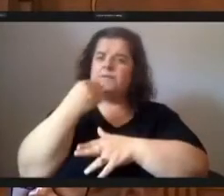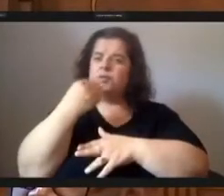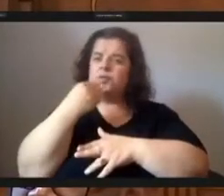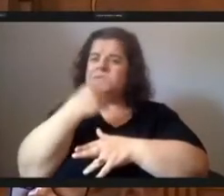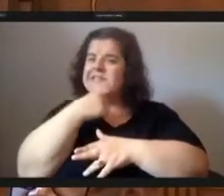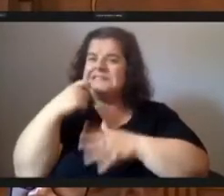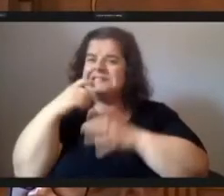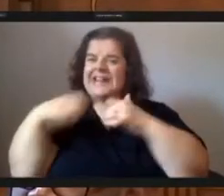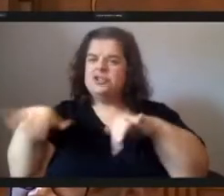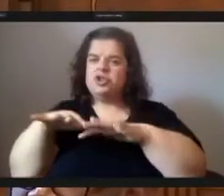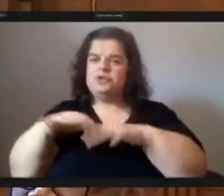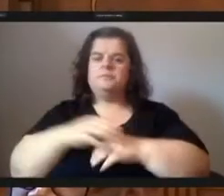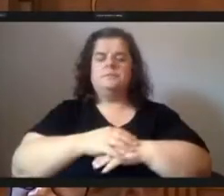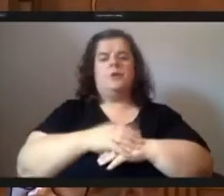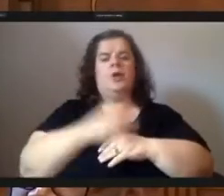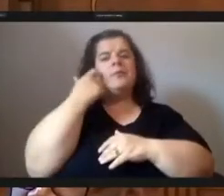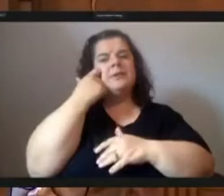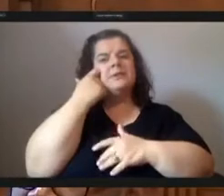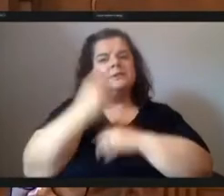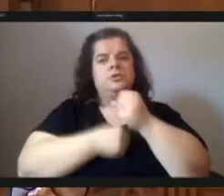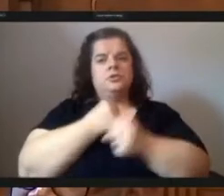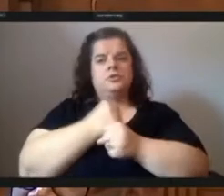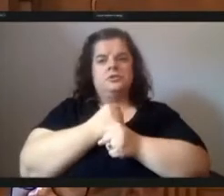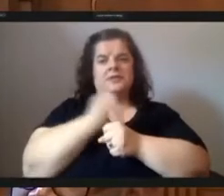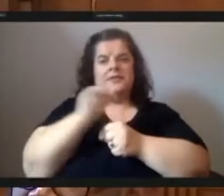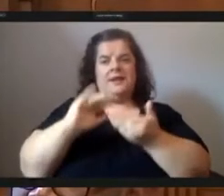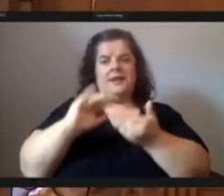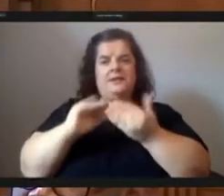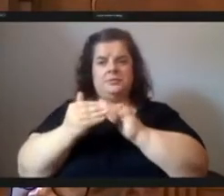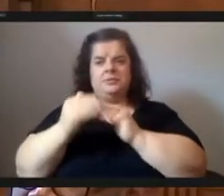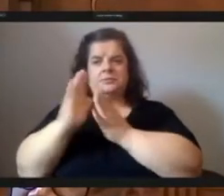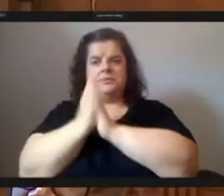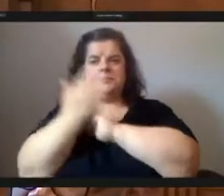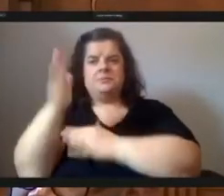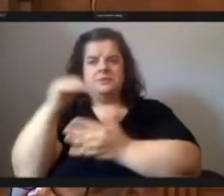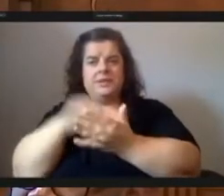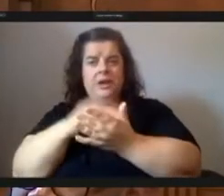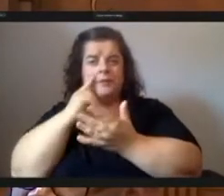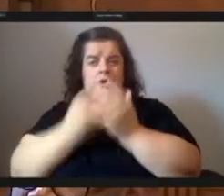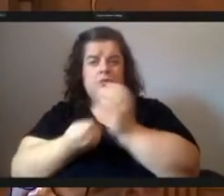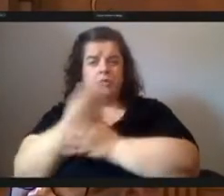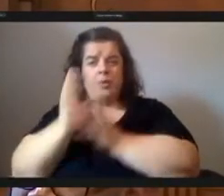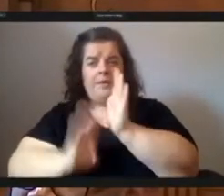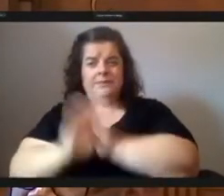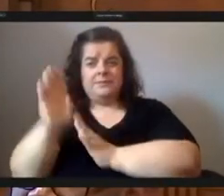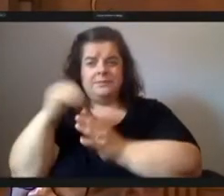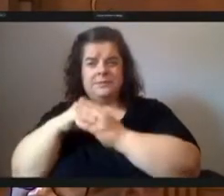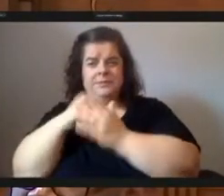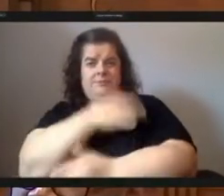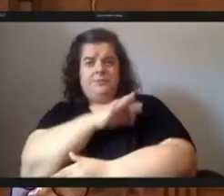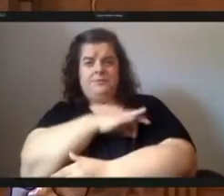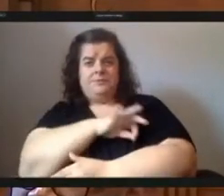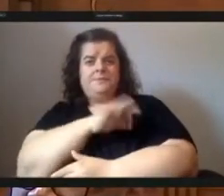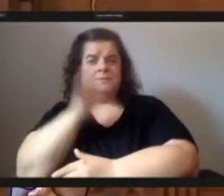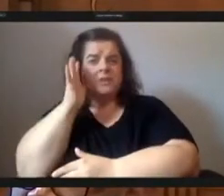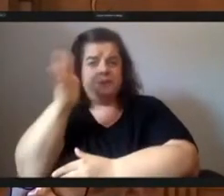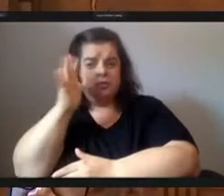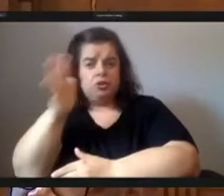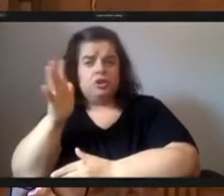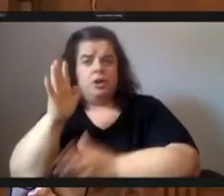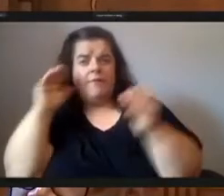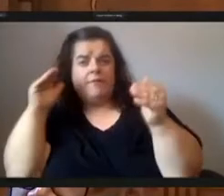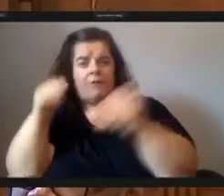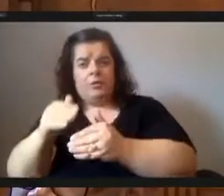years the neighborhood has also become the centerpiece for growth and development in pittsburgh future focused projects abound